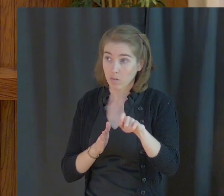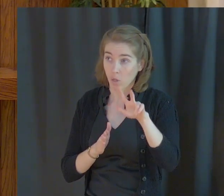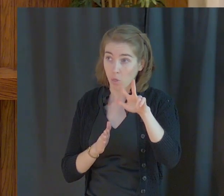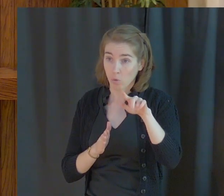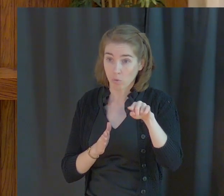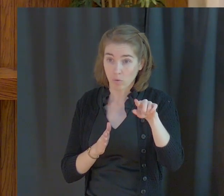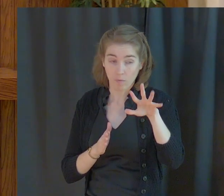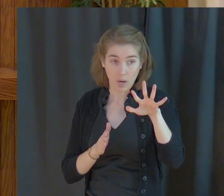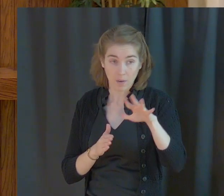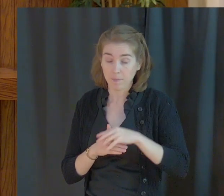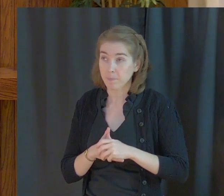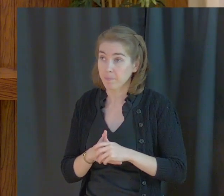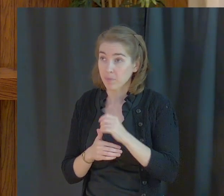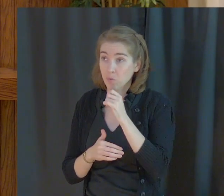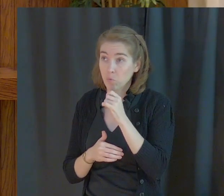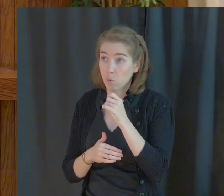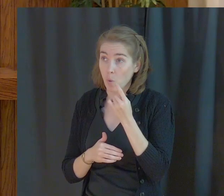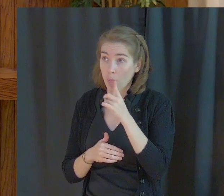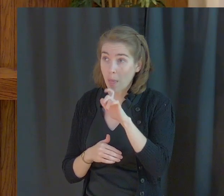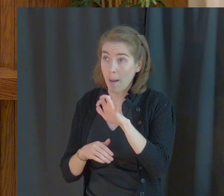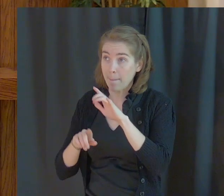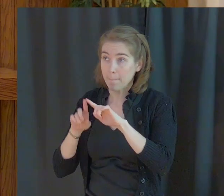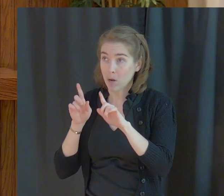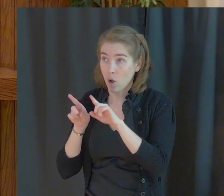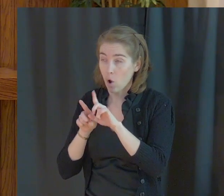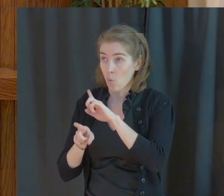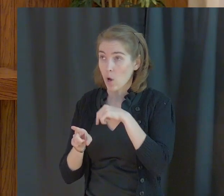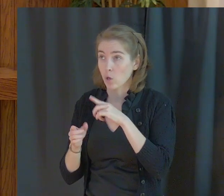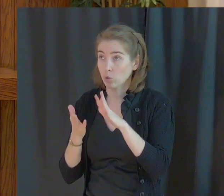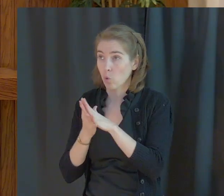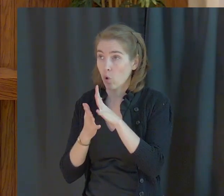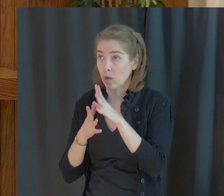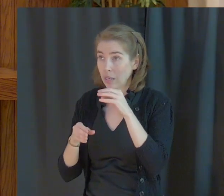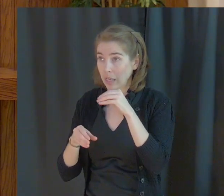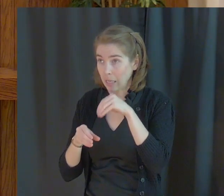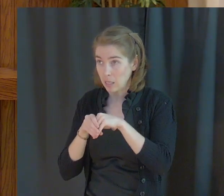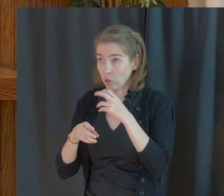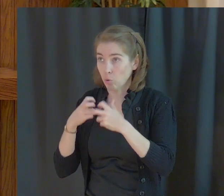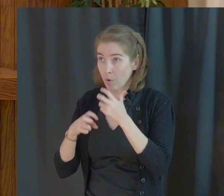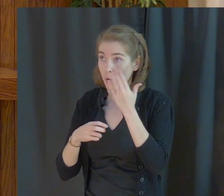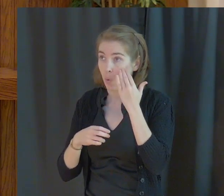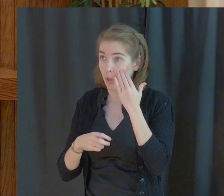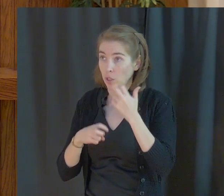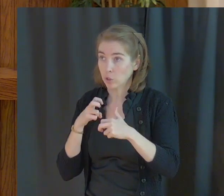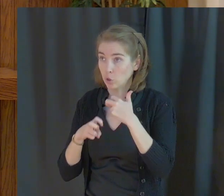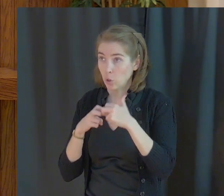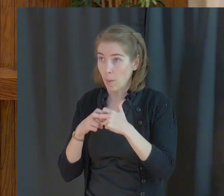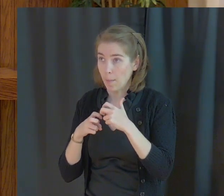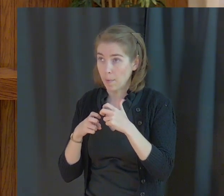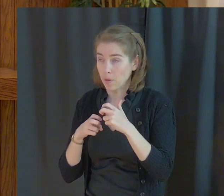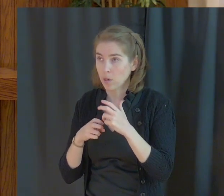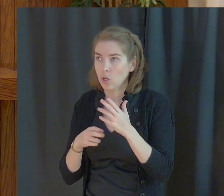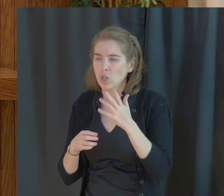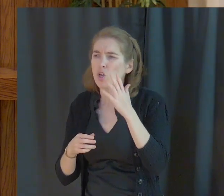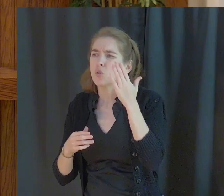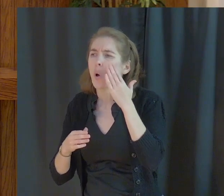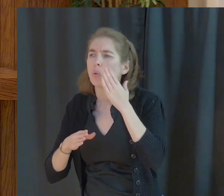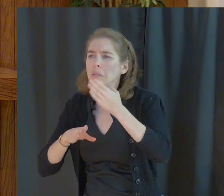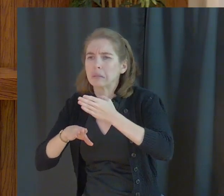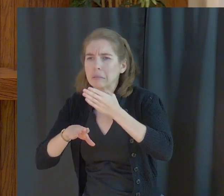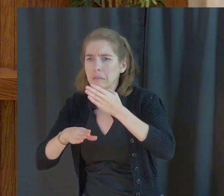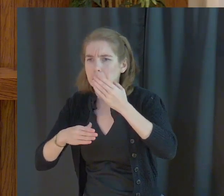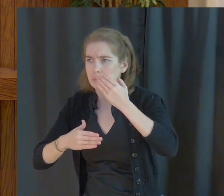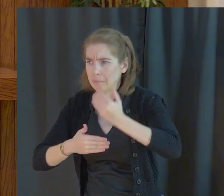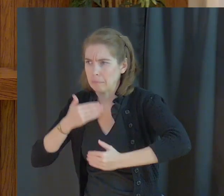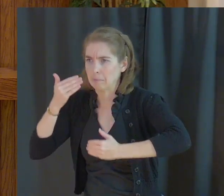5. Not only that, but we also glory in tribulations. Knowing that tribulation, notice the progression here that Paul